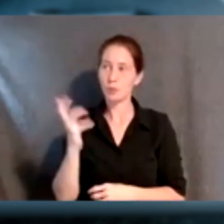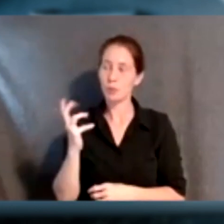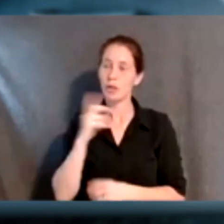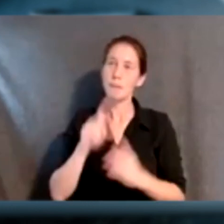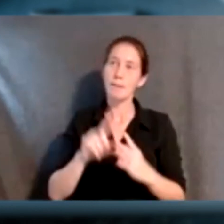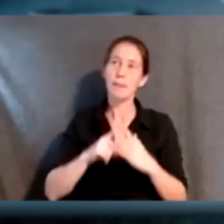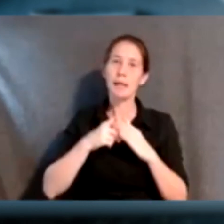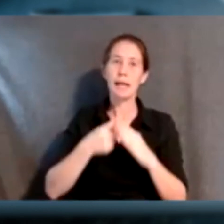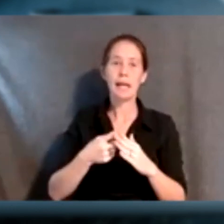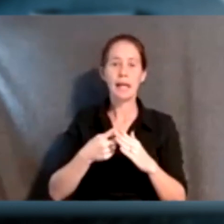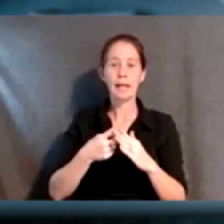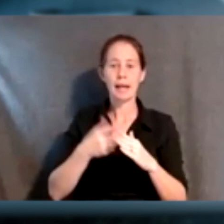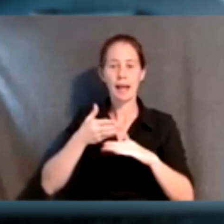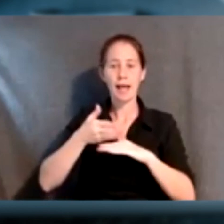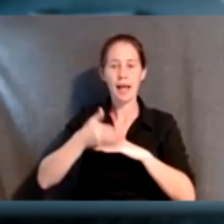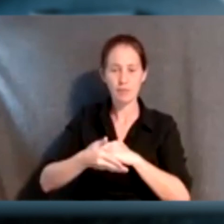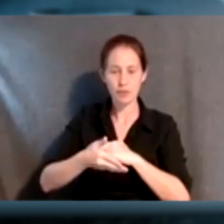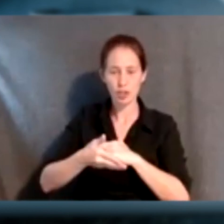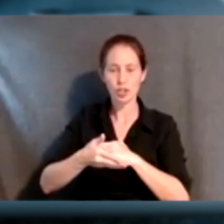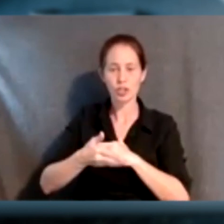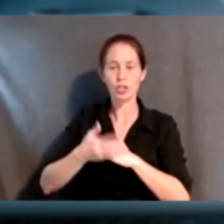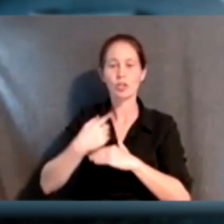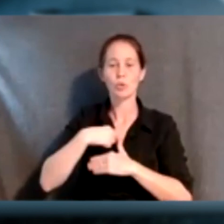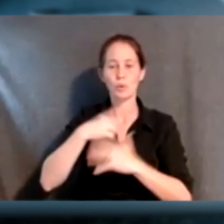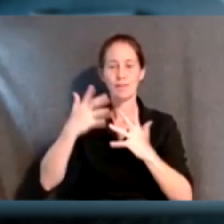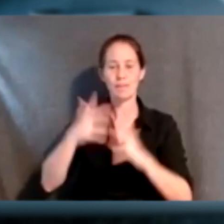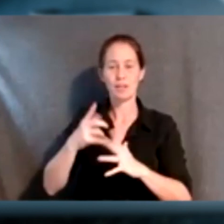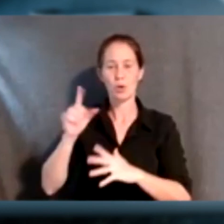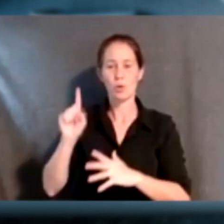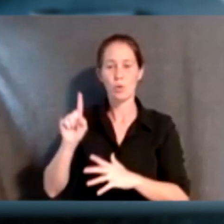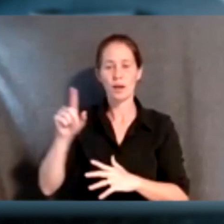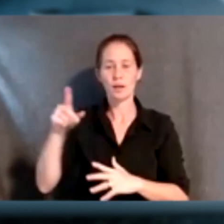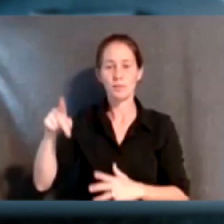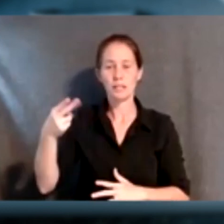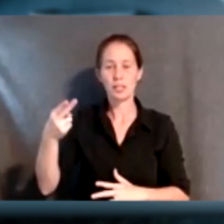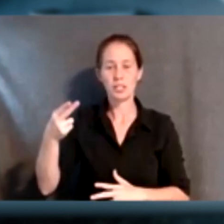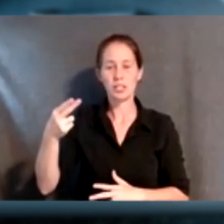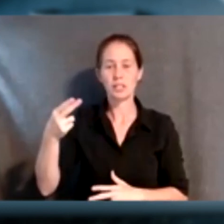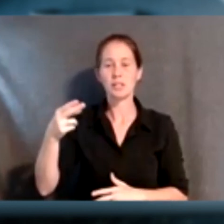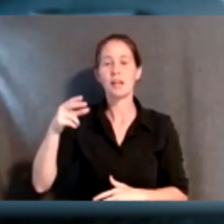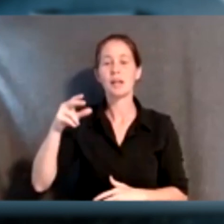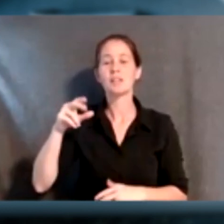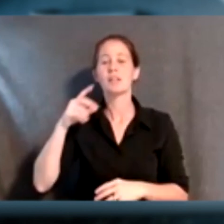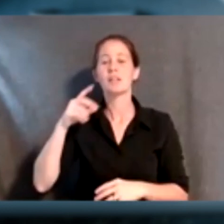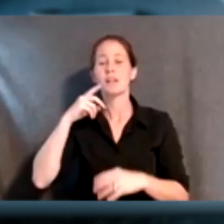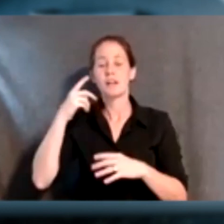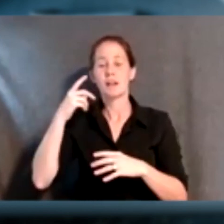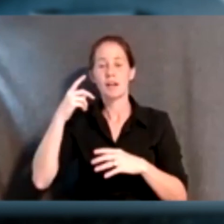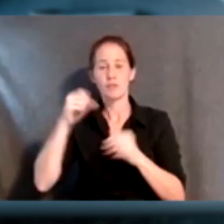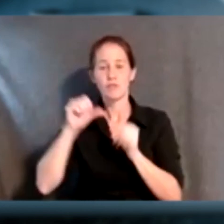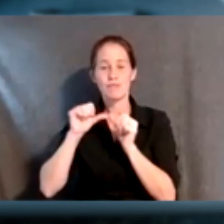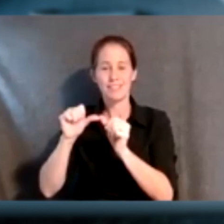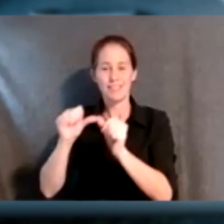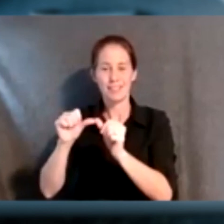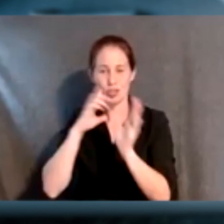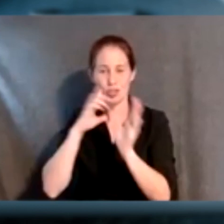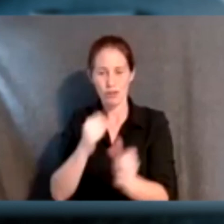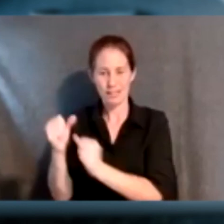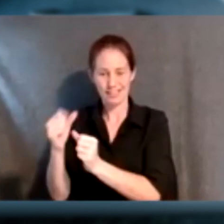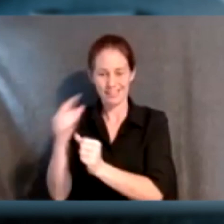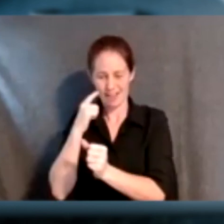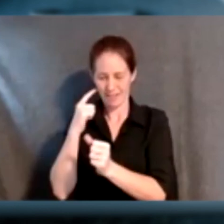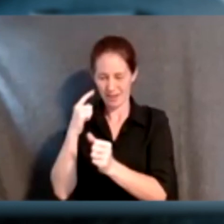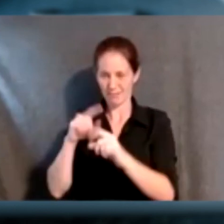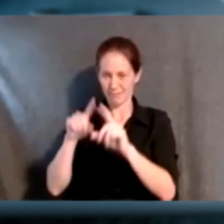following the completion of our 1PGH resilience strategy. Being a part of kind of the global network of